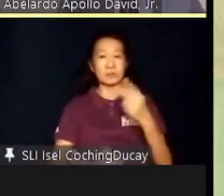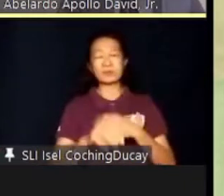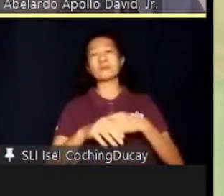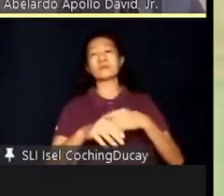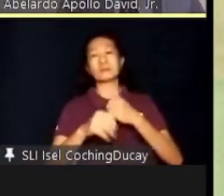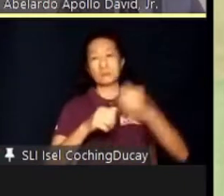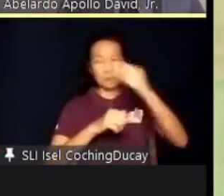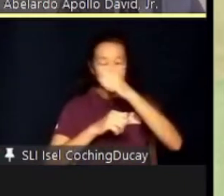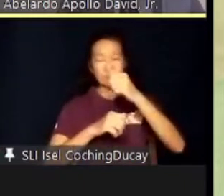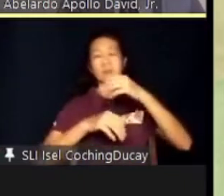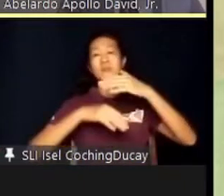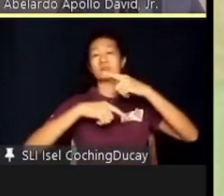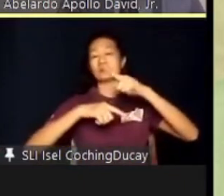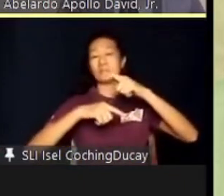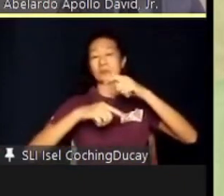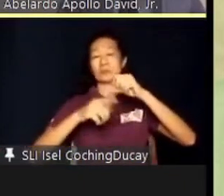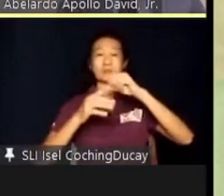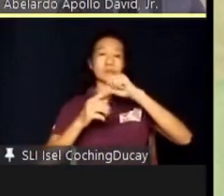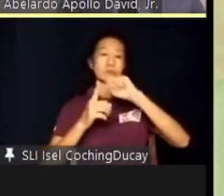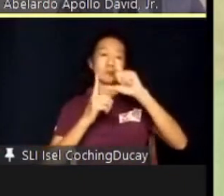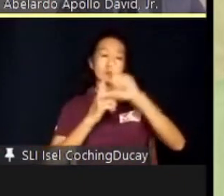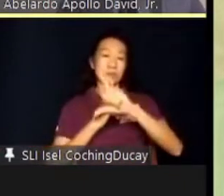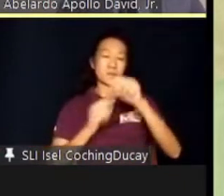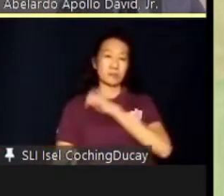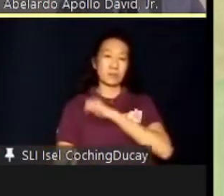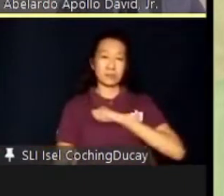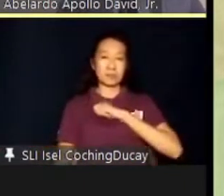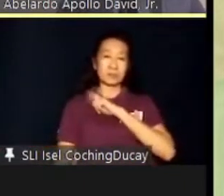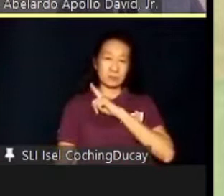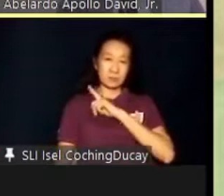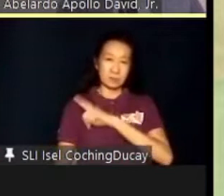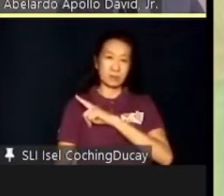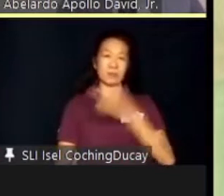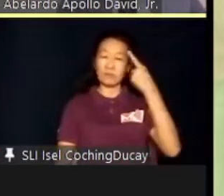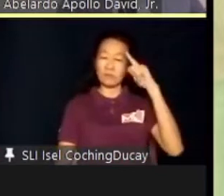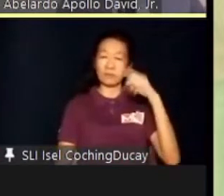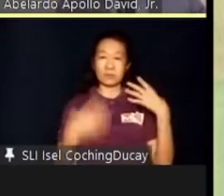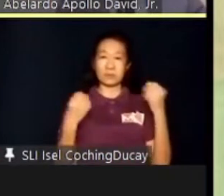in social skills and appreciated him for his strengths.